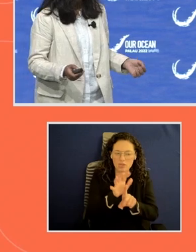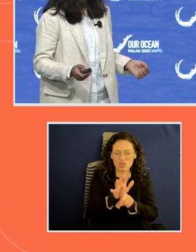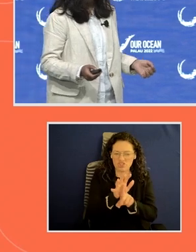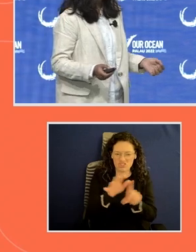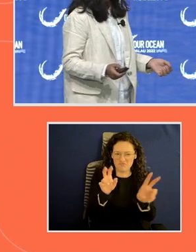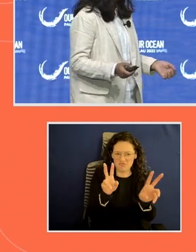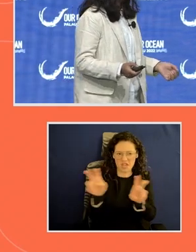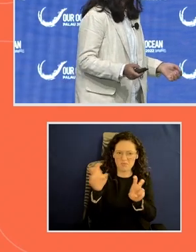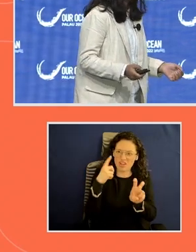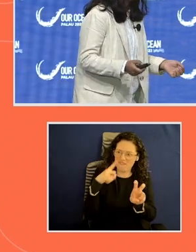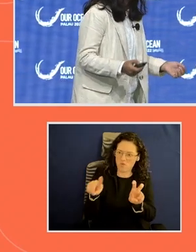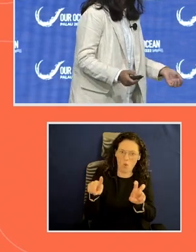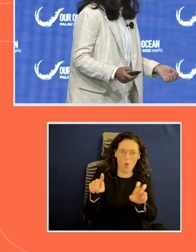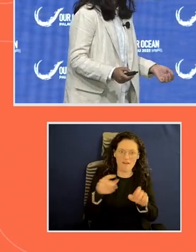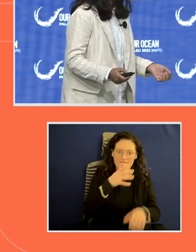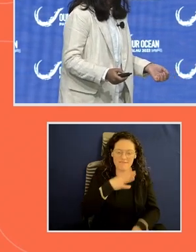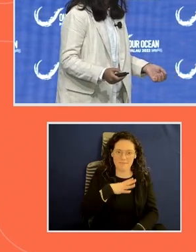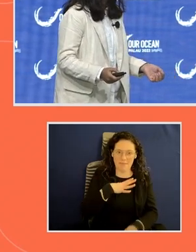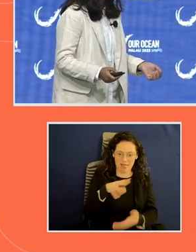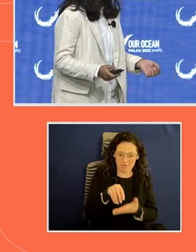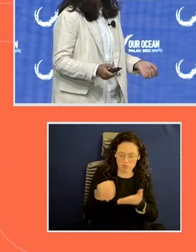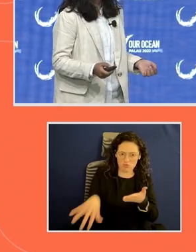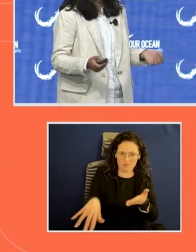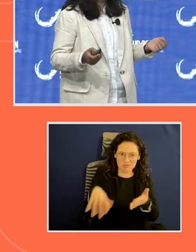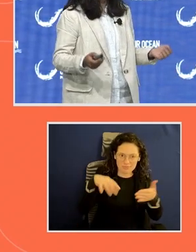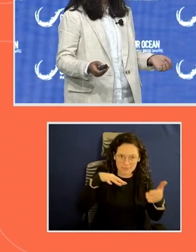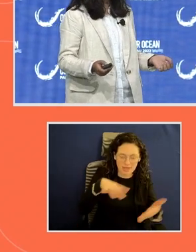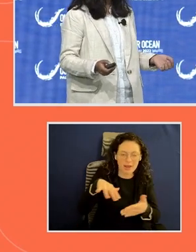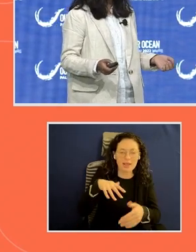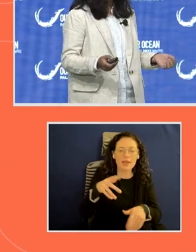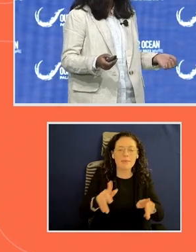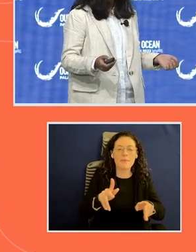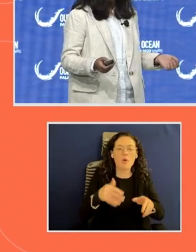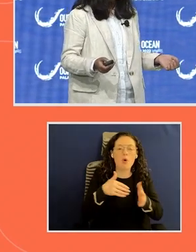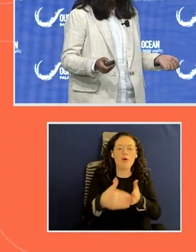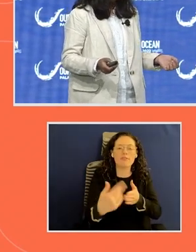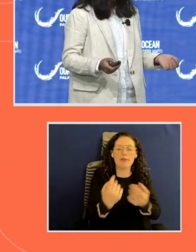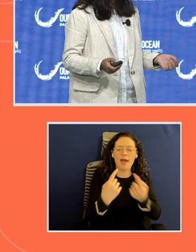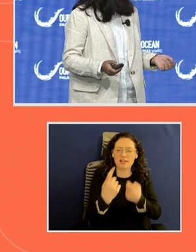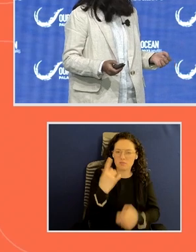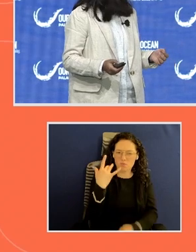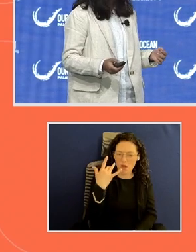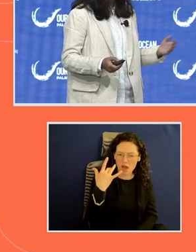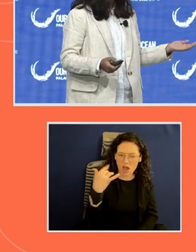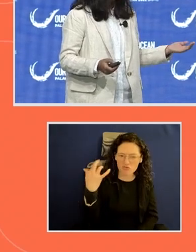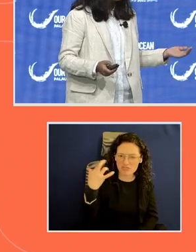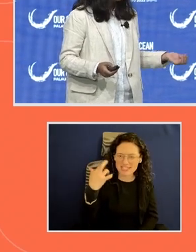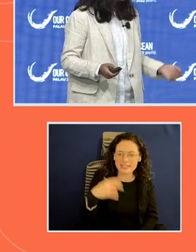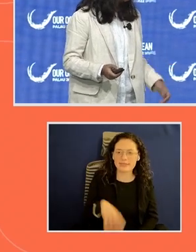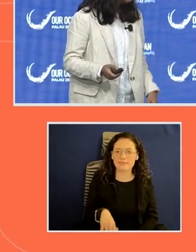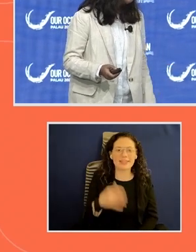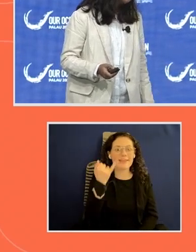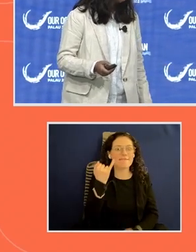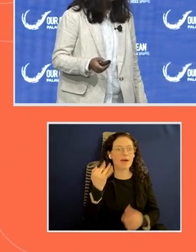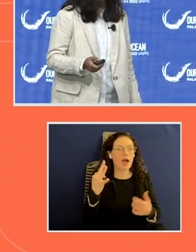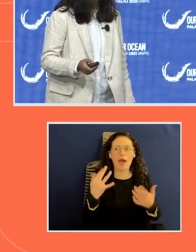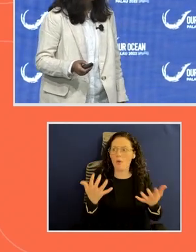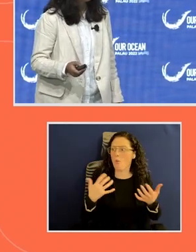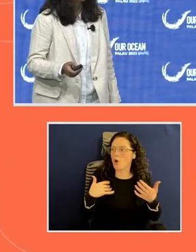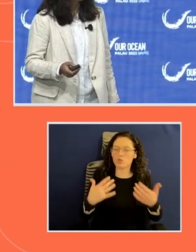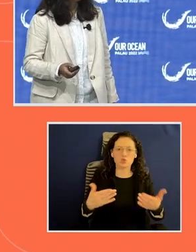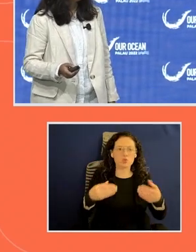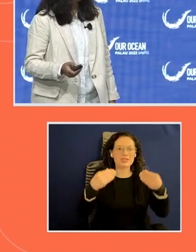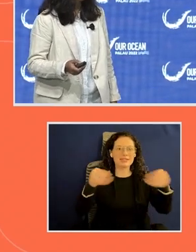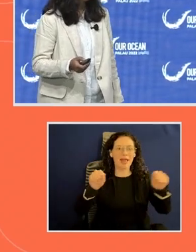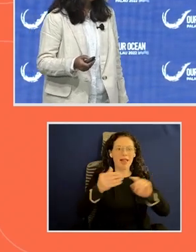And people often ask why I was doing this, and if I wanted to be a fish seller, because this route might not lead to good